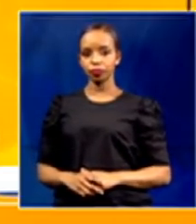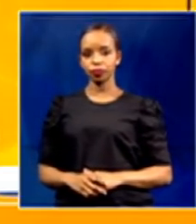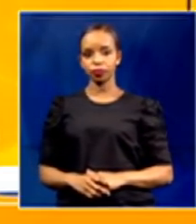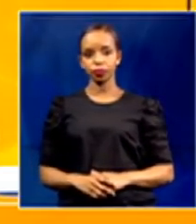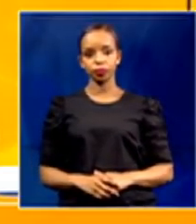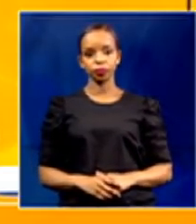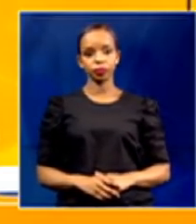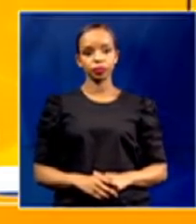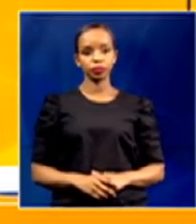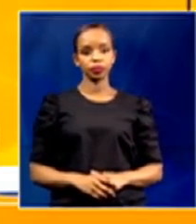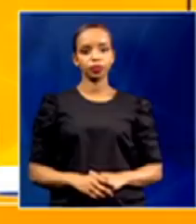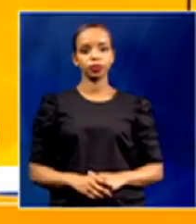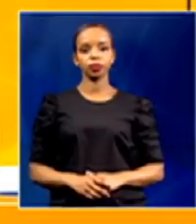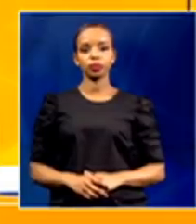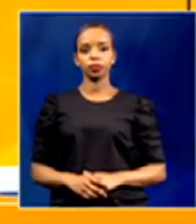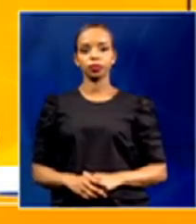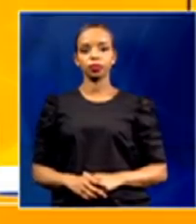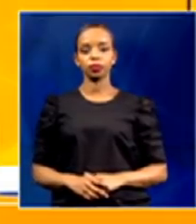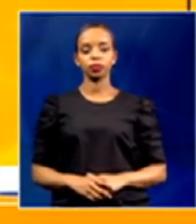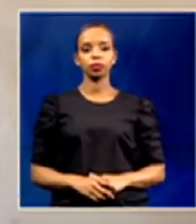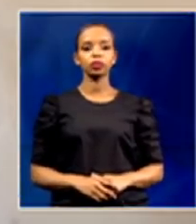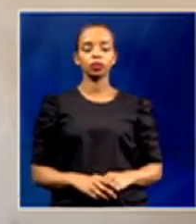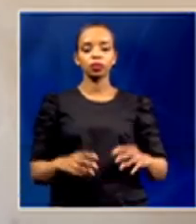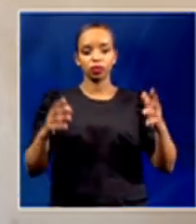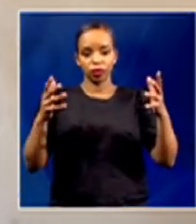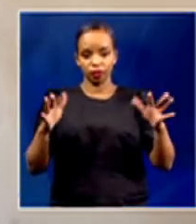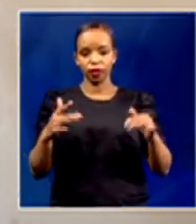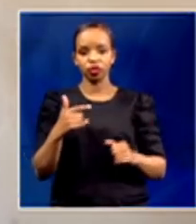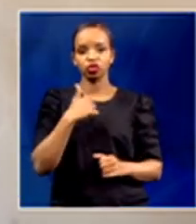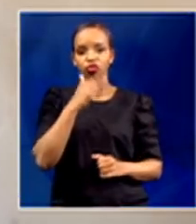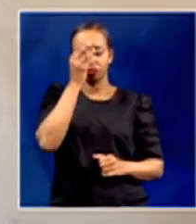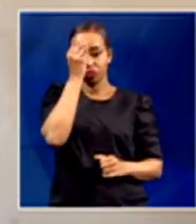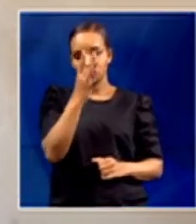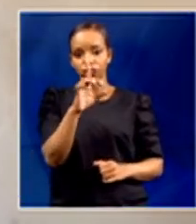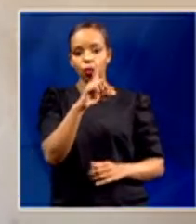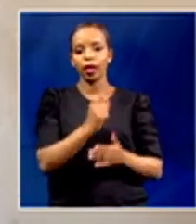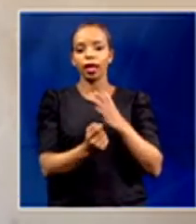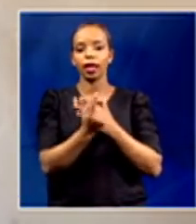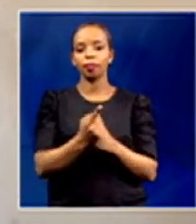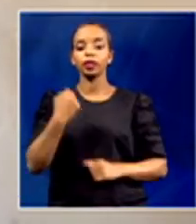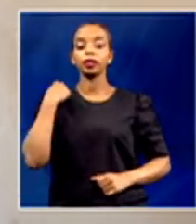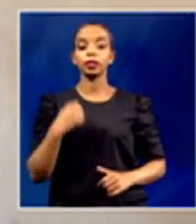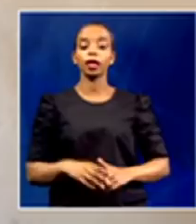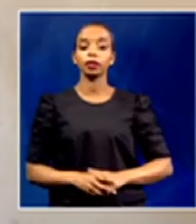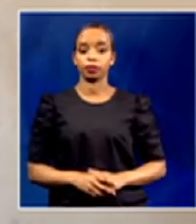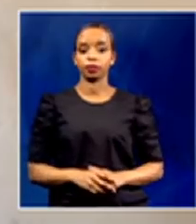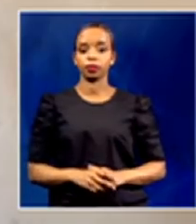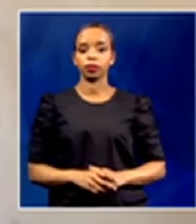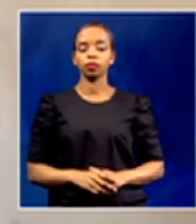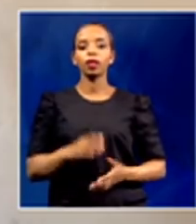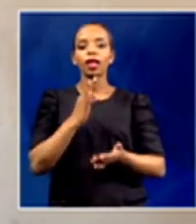In fact, we have indicated on what happened yesterday, because for the fact that you have more than